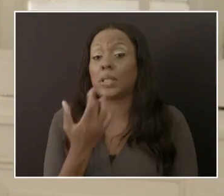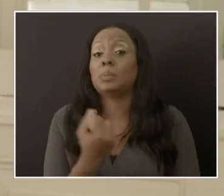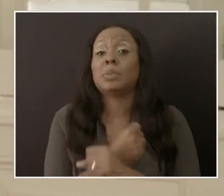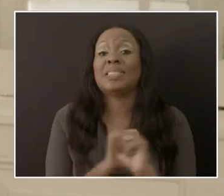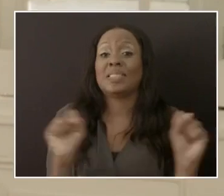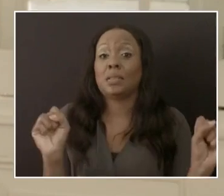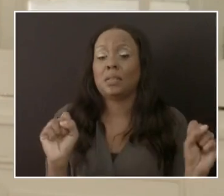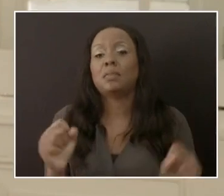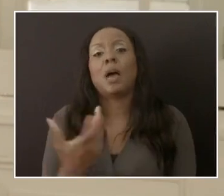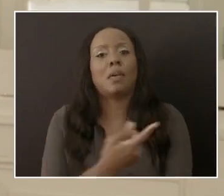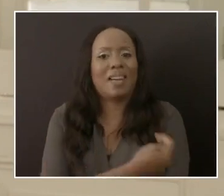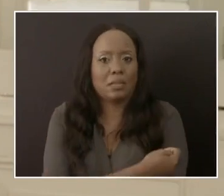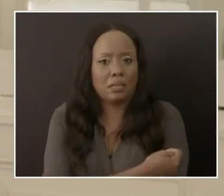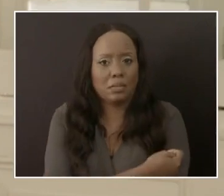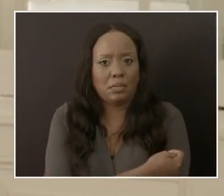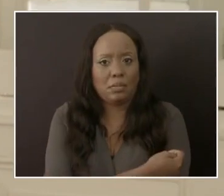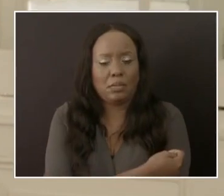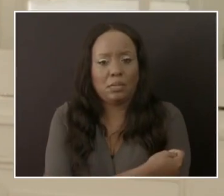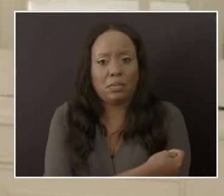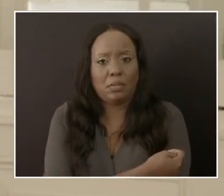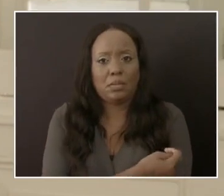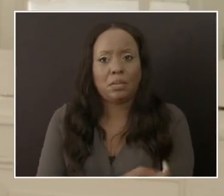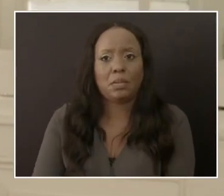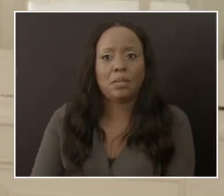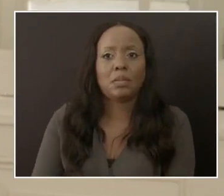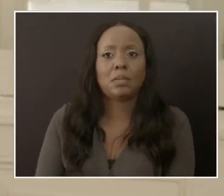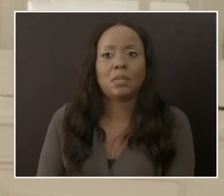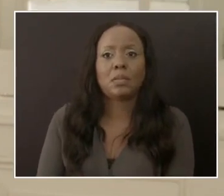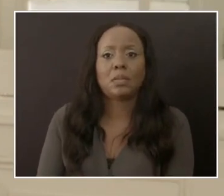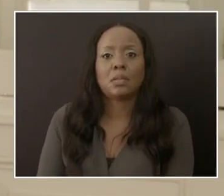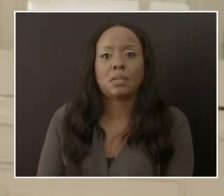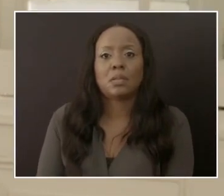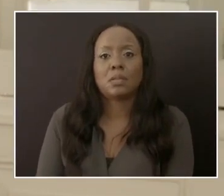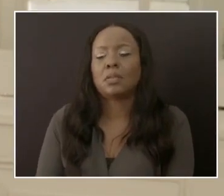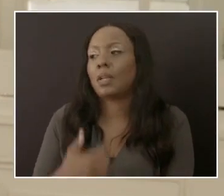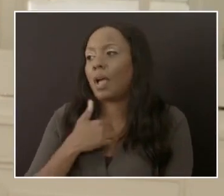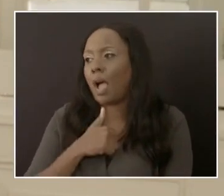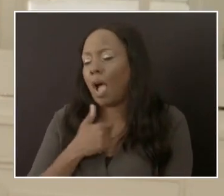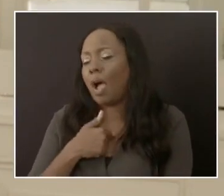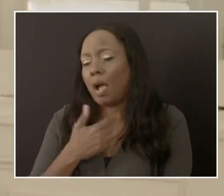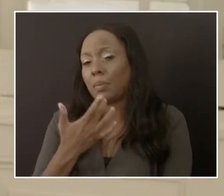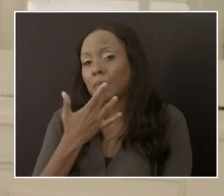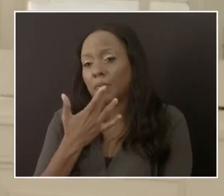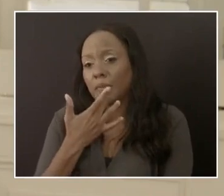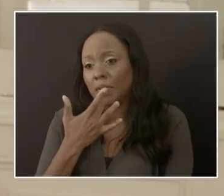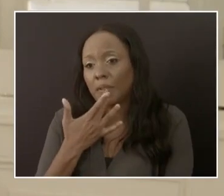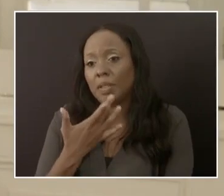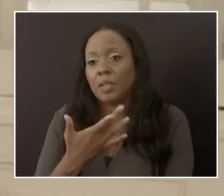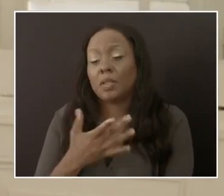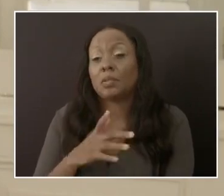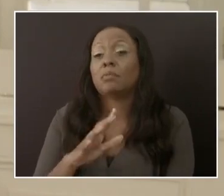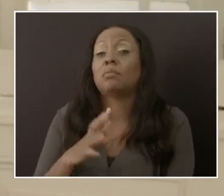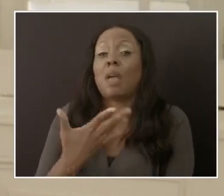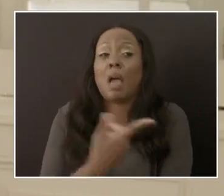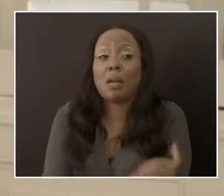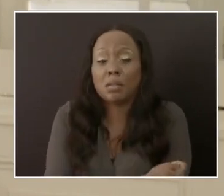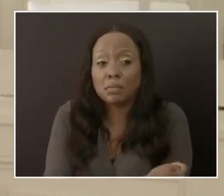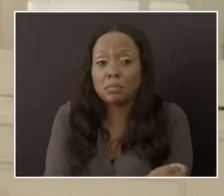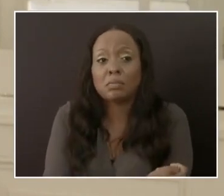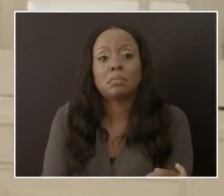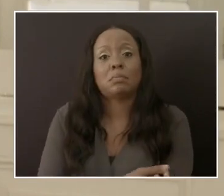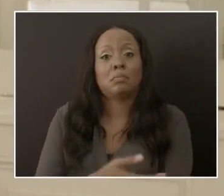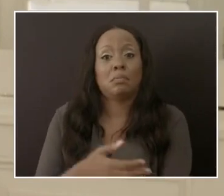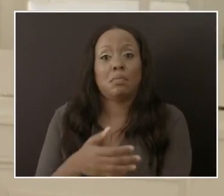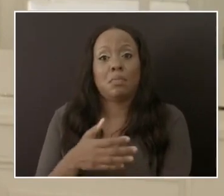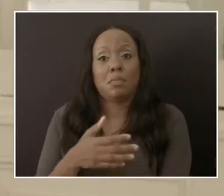Because I would prefer to be on the side, sorry, of the 10% of persons